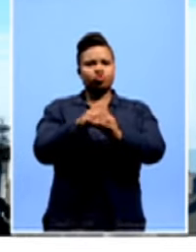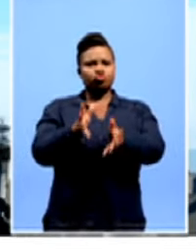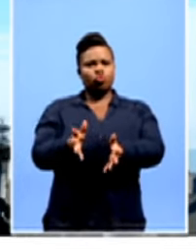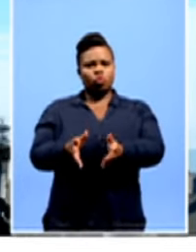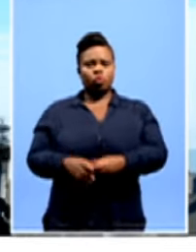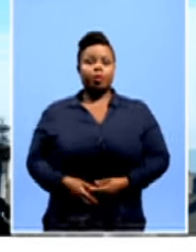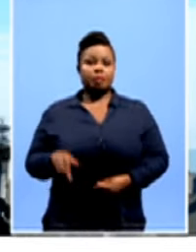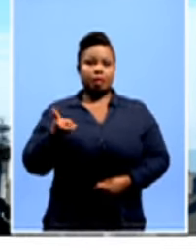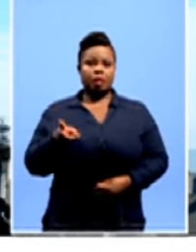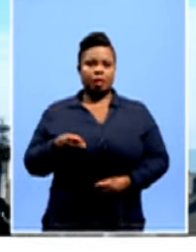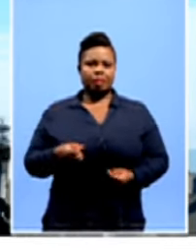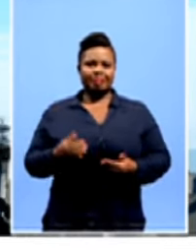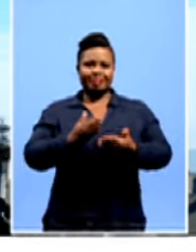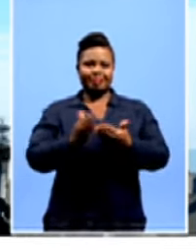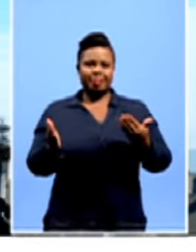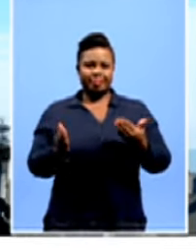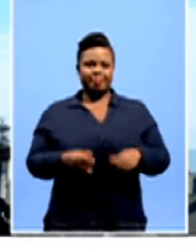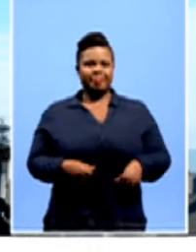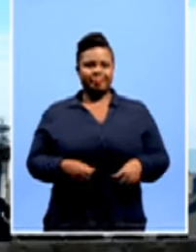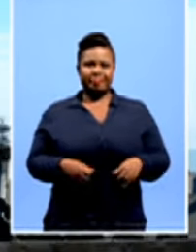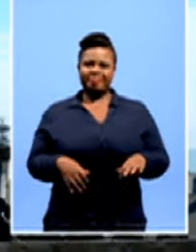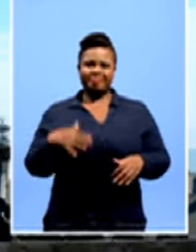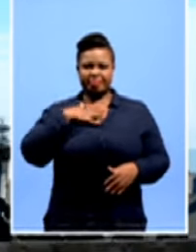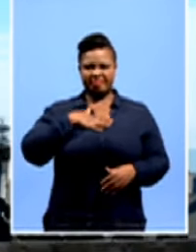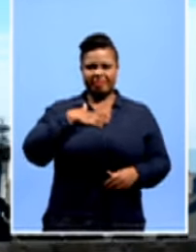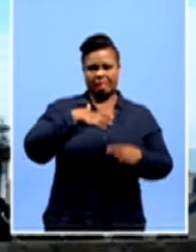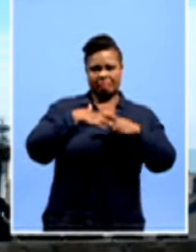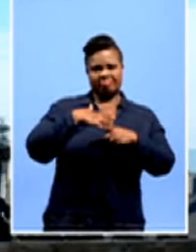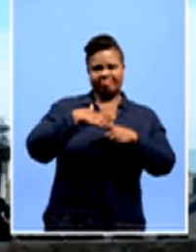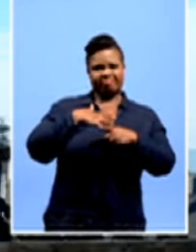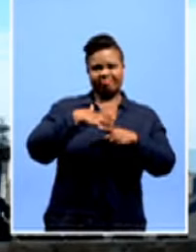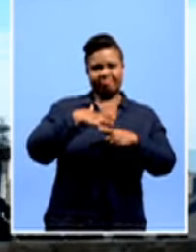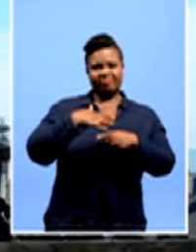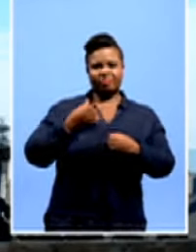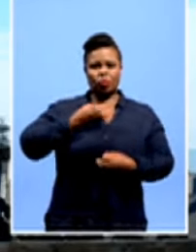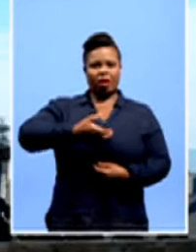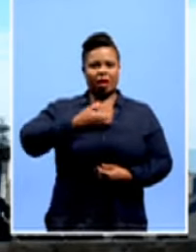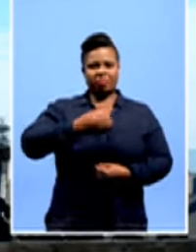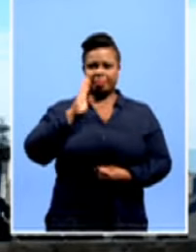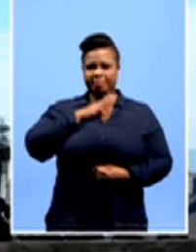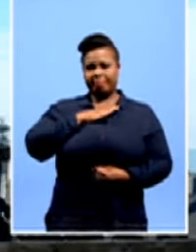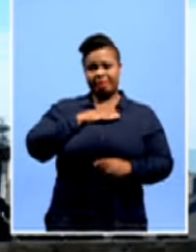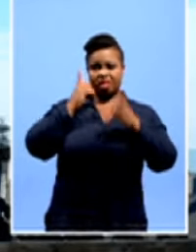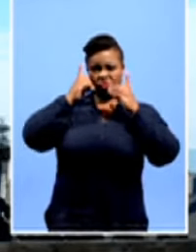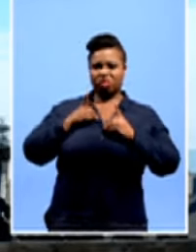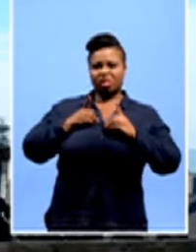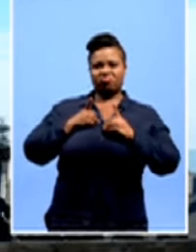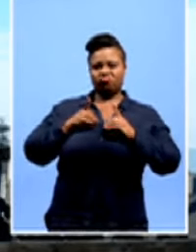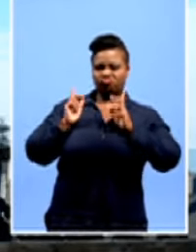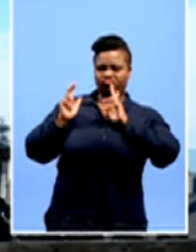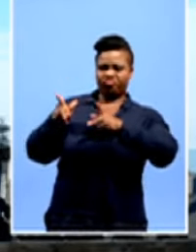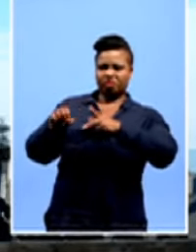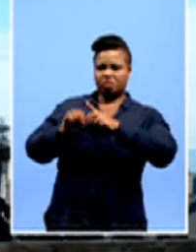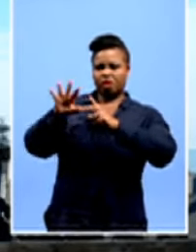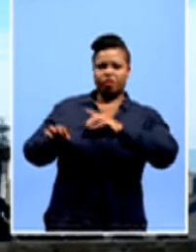uneasiness that leaves the entire family, that makes the entire family to decide to emigrate to